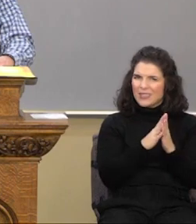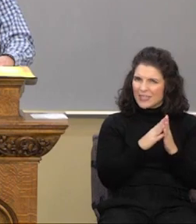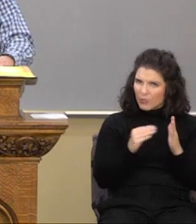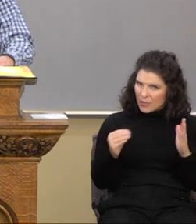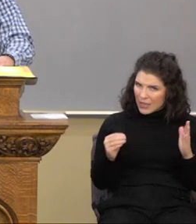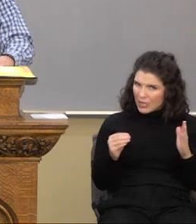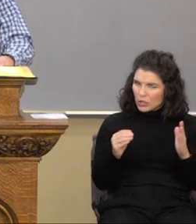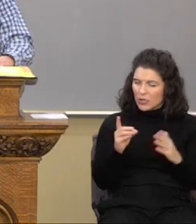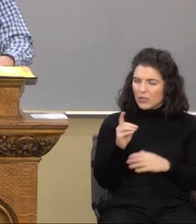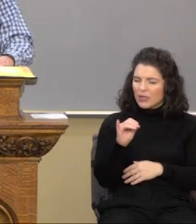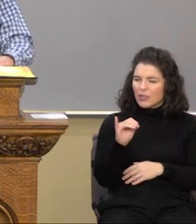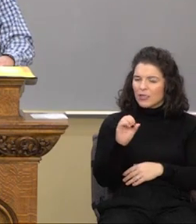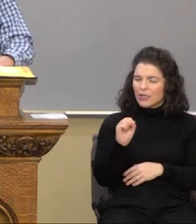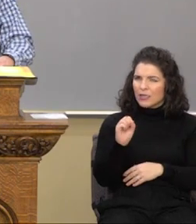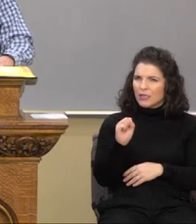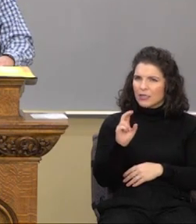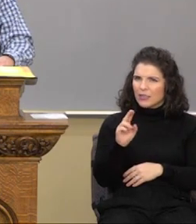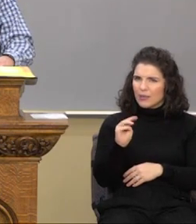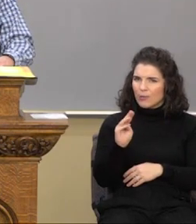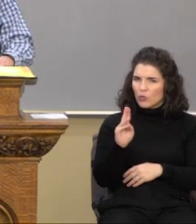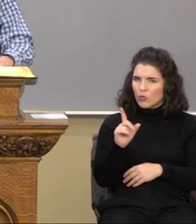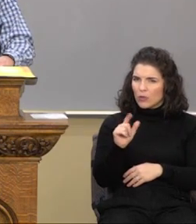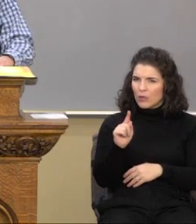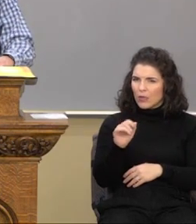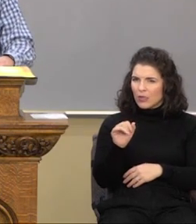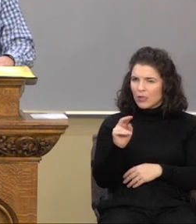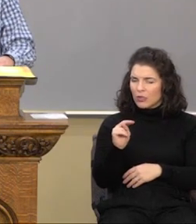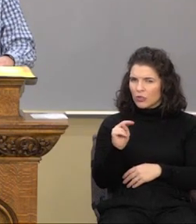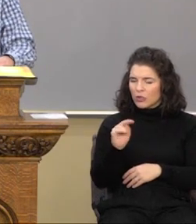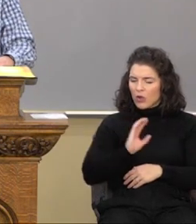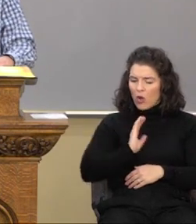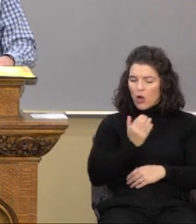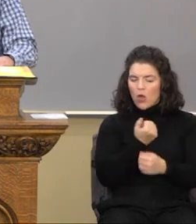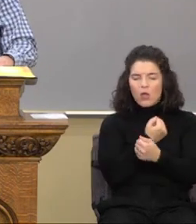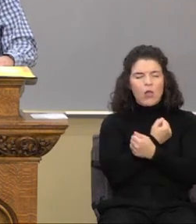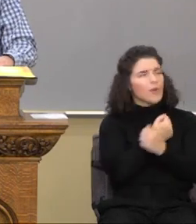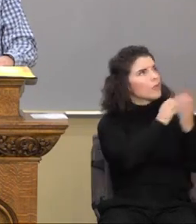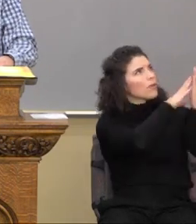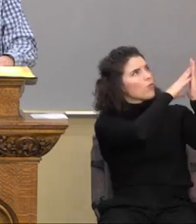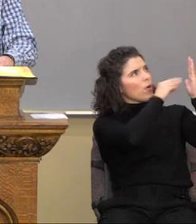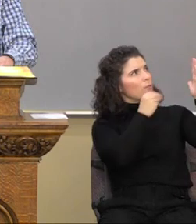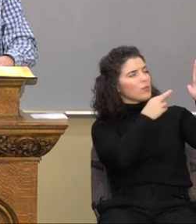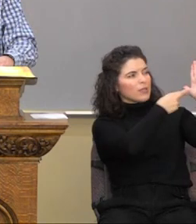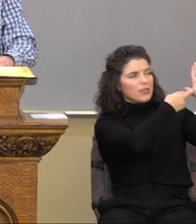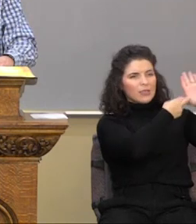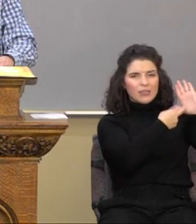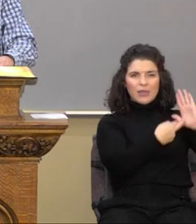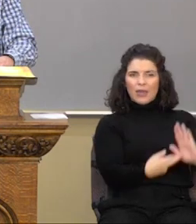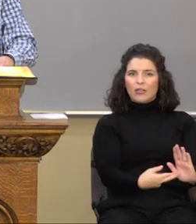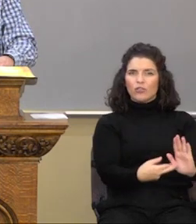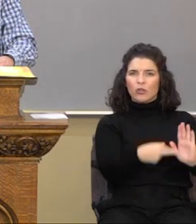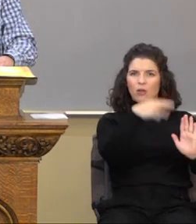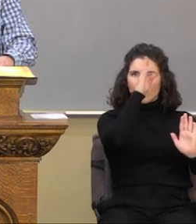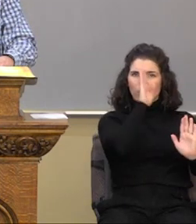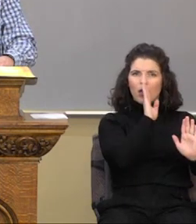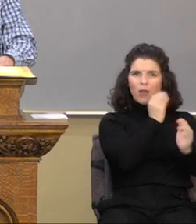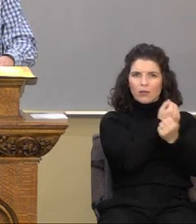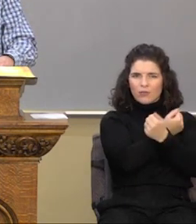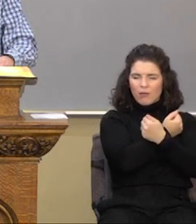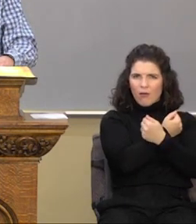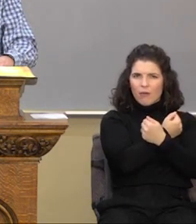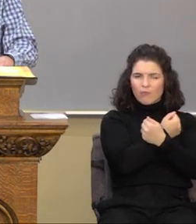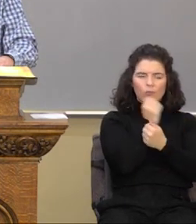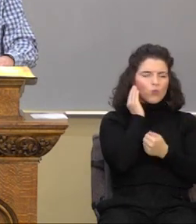our love has to be a representation of God's love. That's what we're going to spend time on in just a few minutes, right?